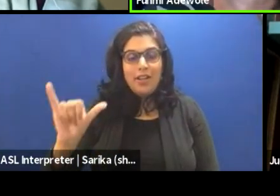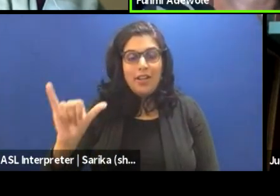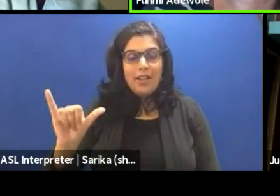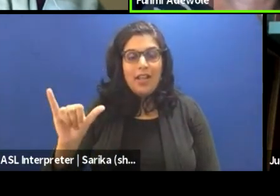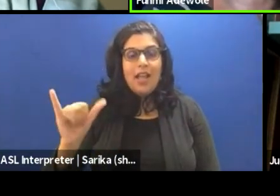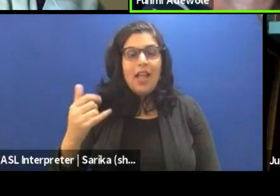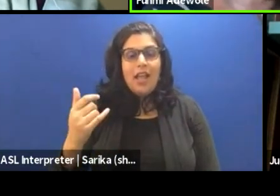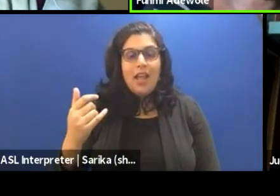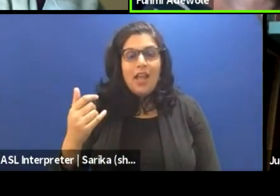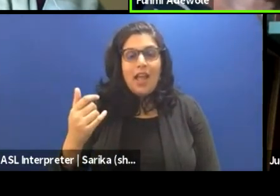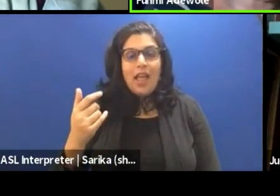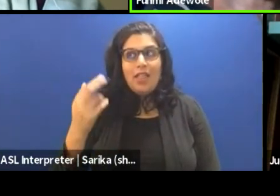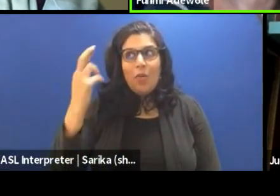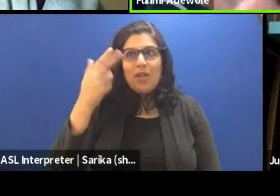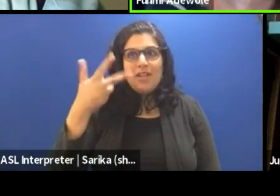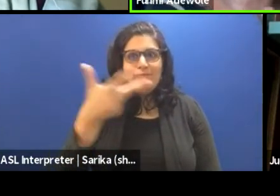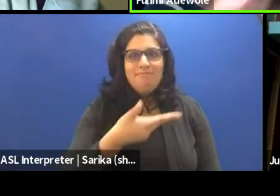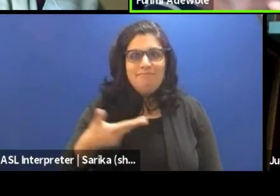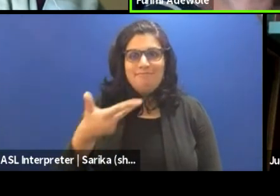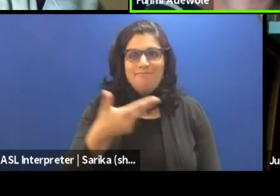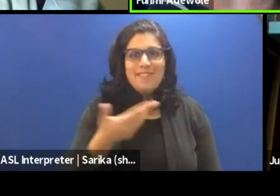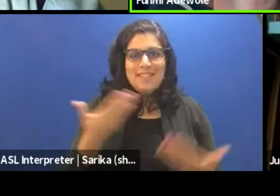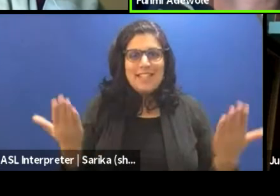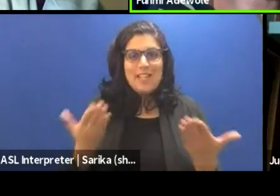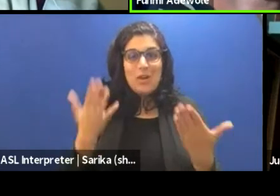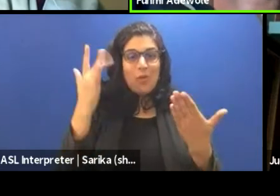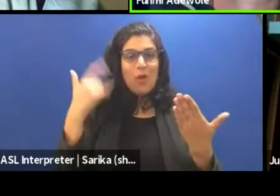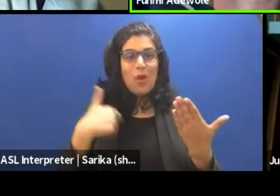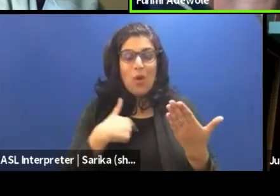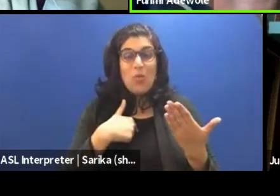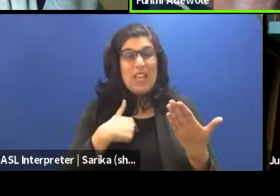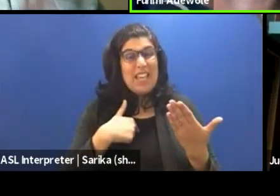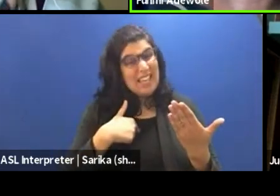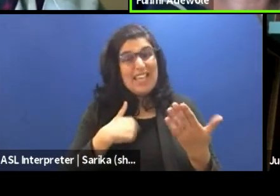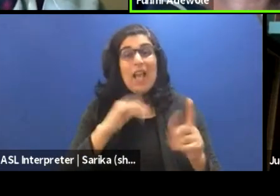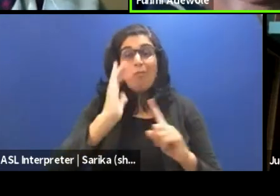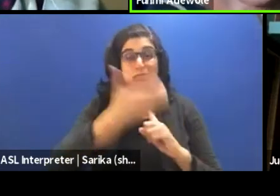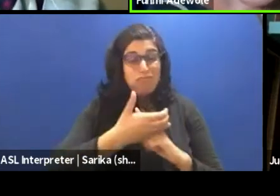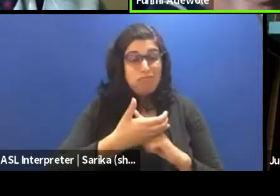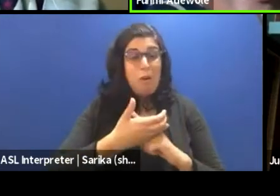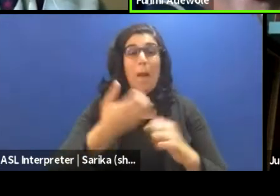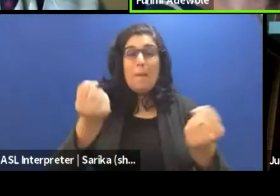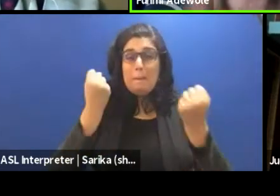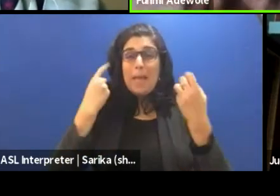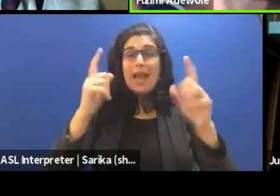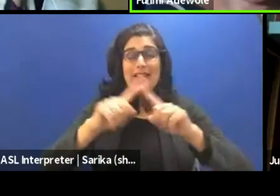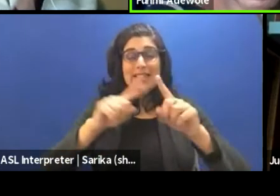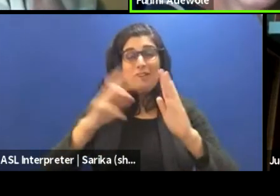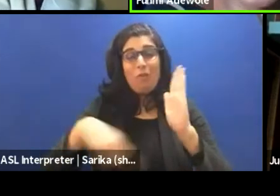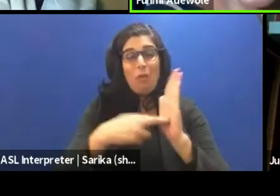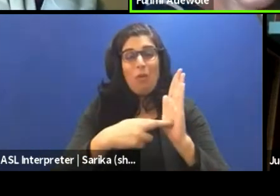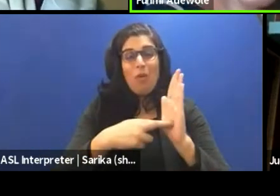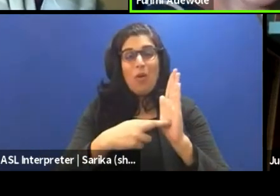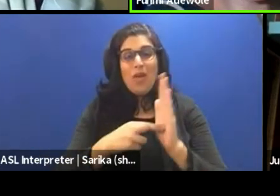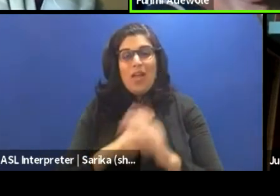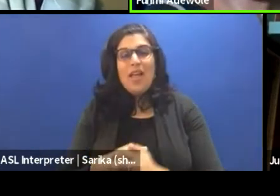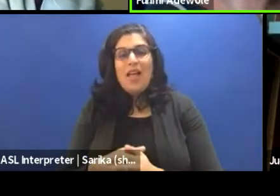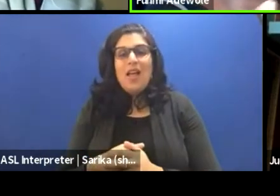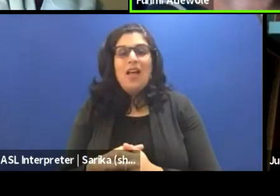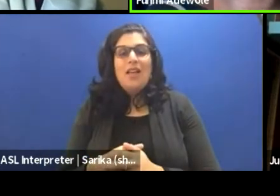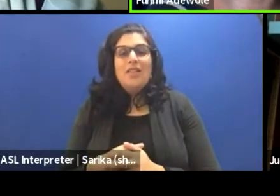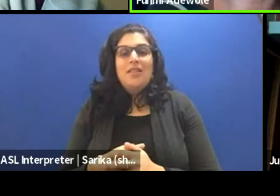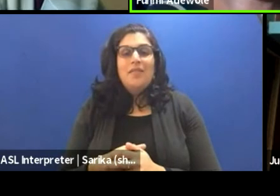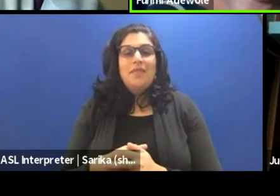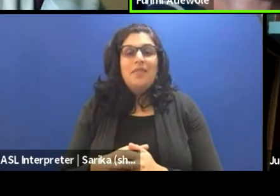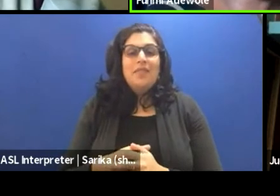reason why the three of us on this platform tonight is that we play multiple roles, because usually people who use dramaturgs or actors dramaturgs